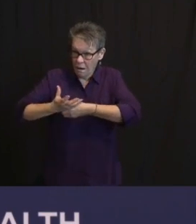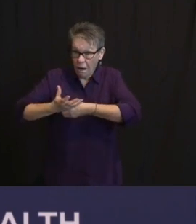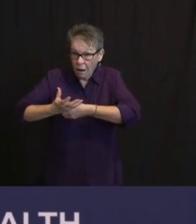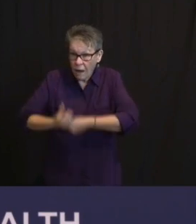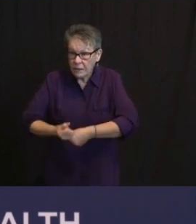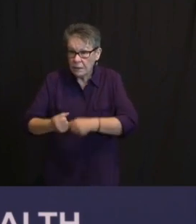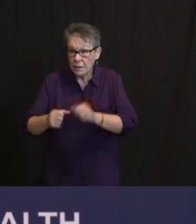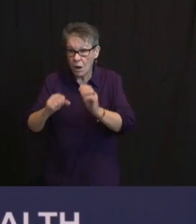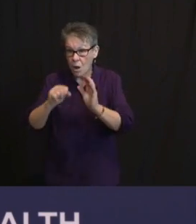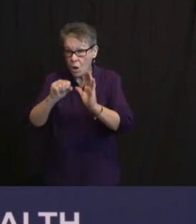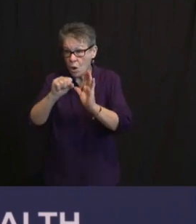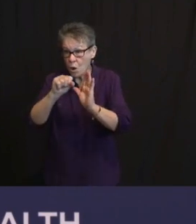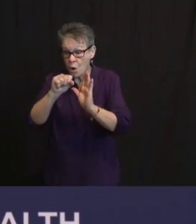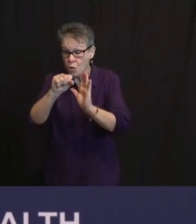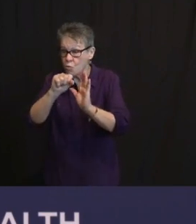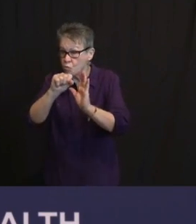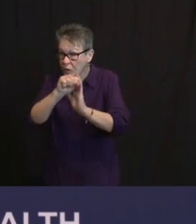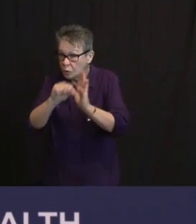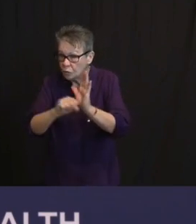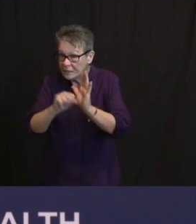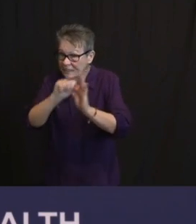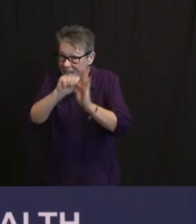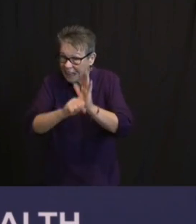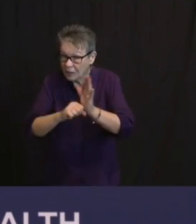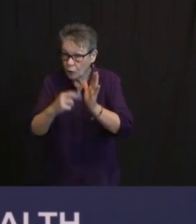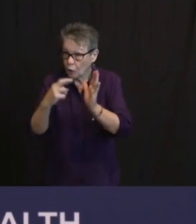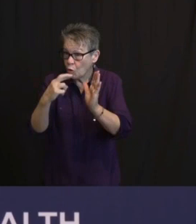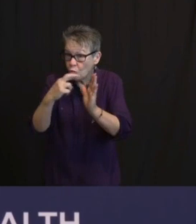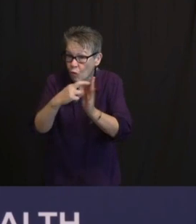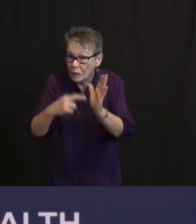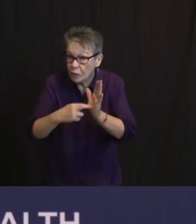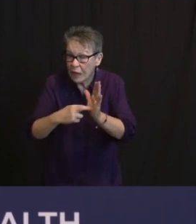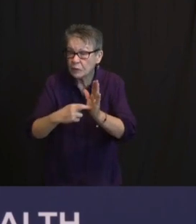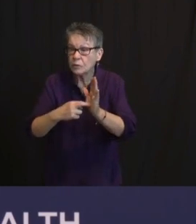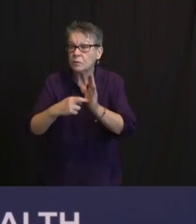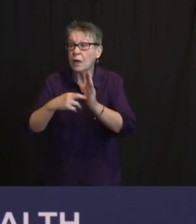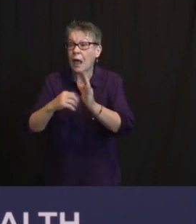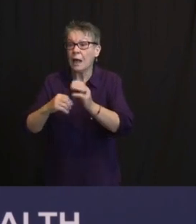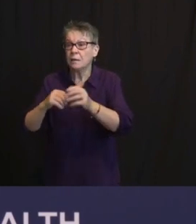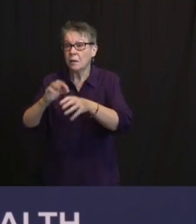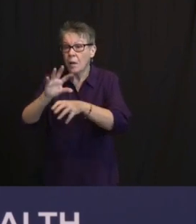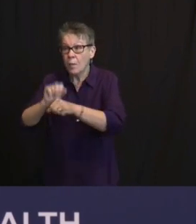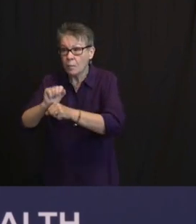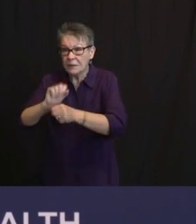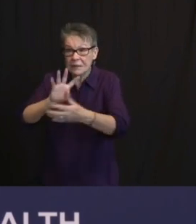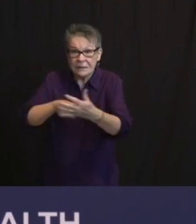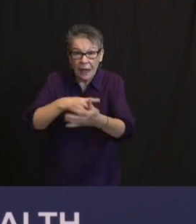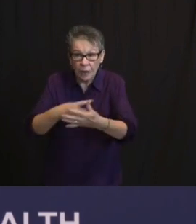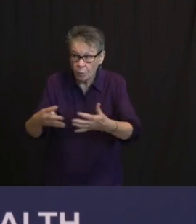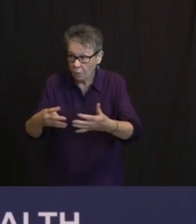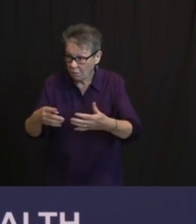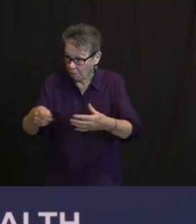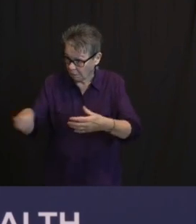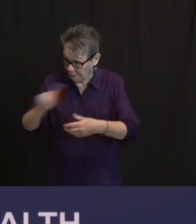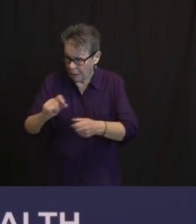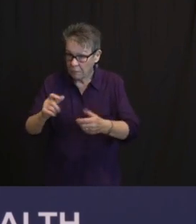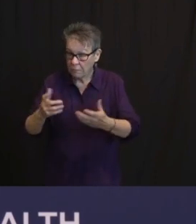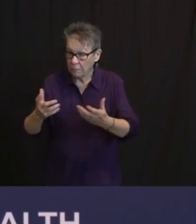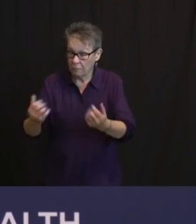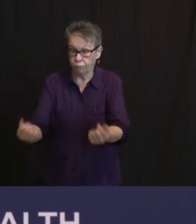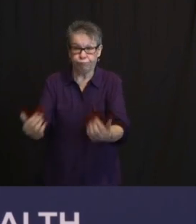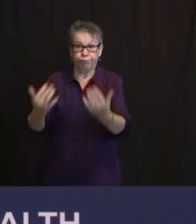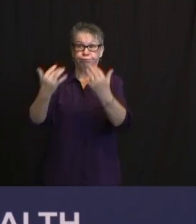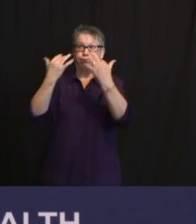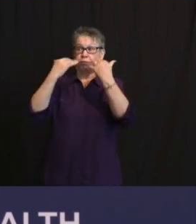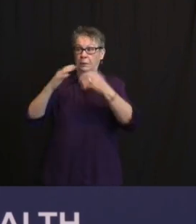BE ABLE TO ACCOMMODATE THE INFLUX OF NEW REQUESTS THAT COME WITH OPENING THE PROCESS TO ADDITIONAL GROUPS? HAS THE STATE MADE ANY